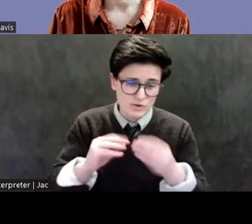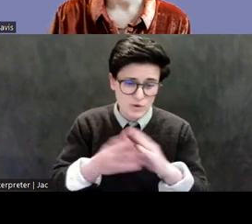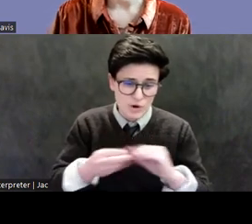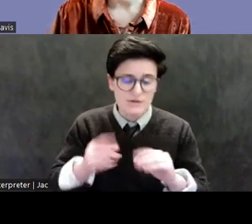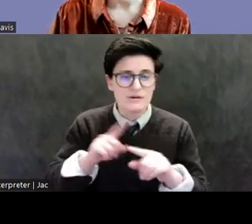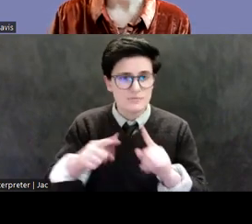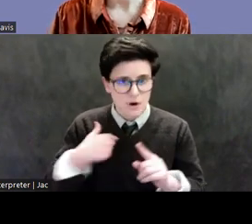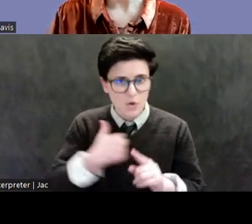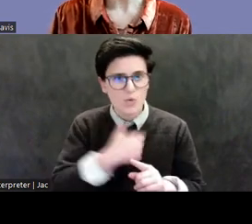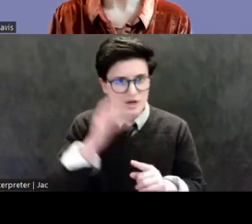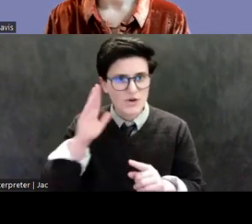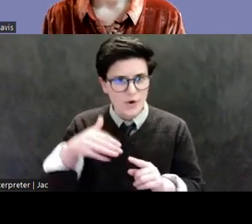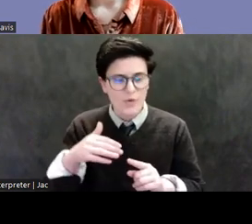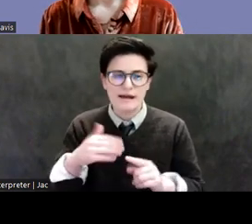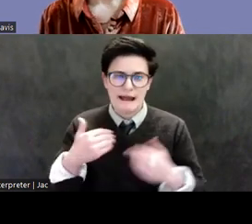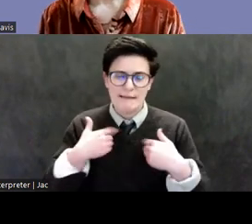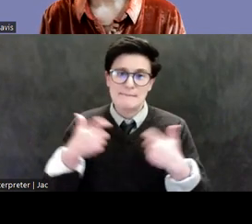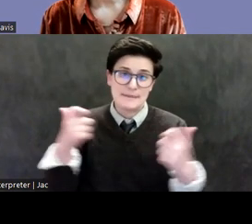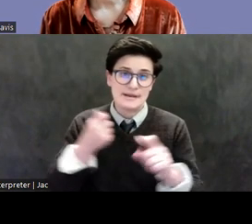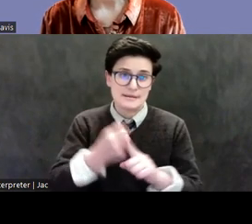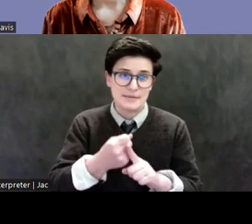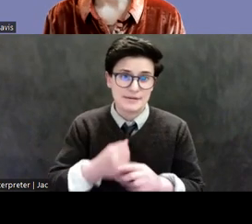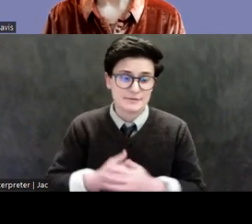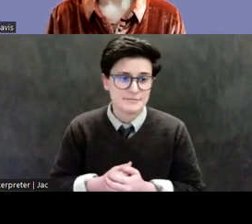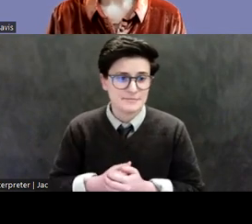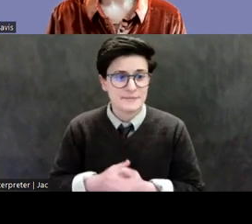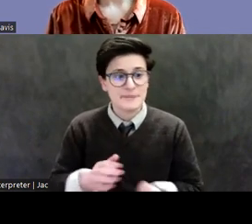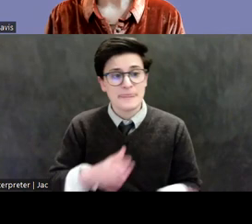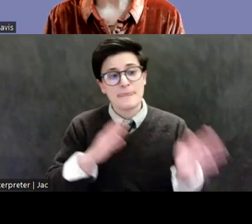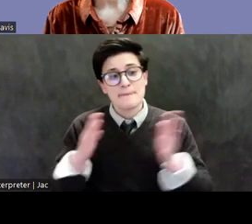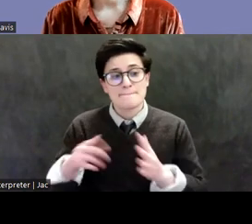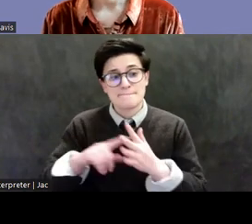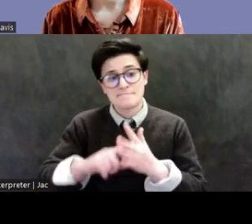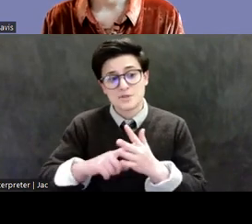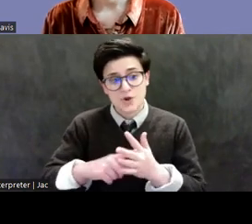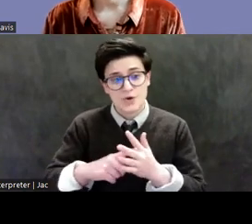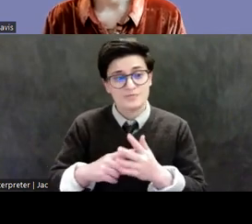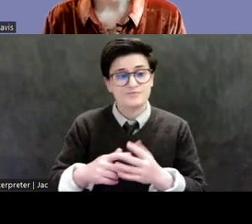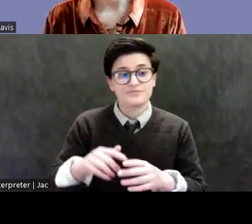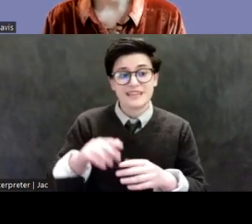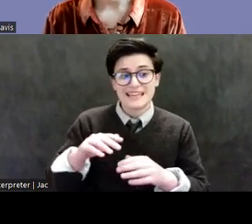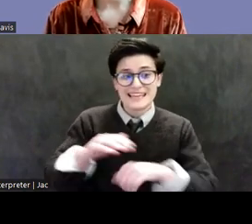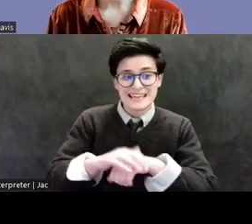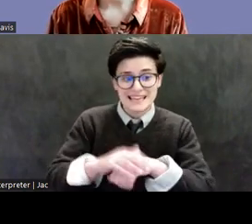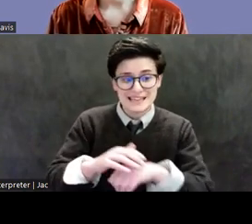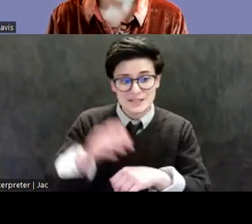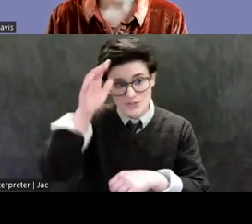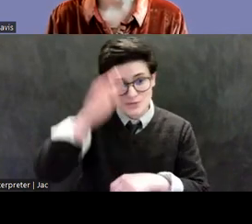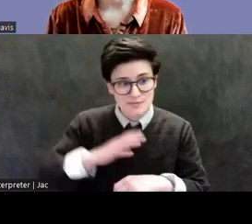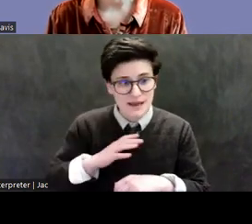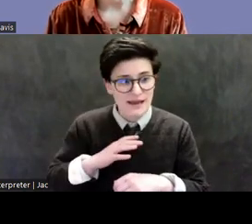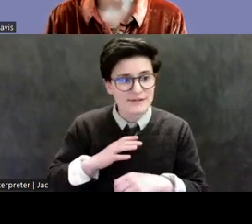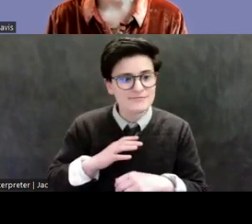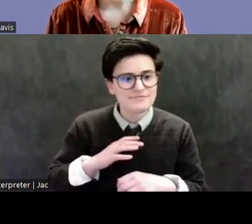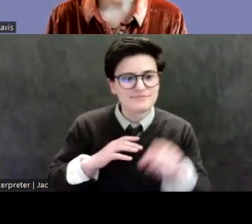damning. Slide. Let's start at the beginning. An Englishman born in the Raj, Latchford journeyed to Southeast Asia in the